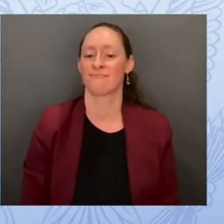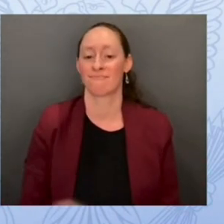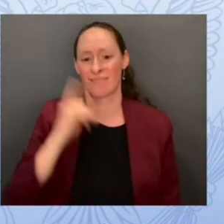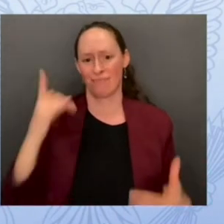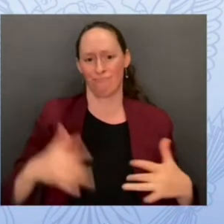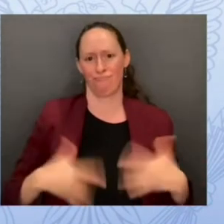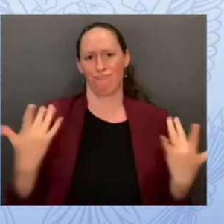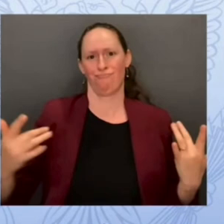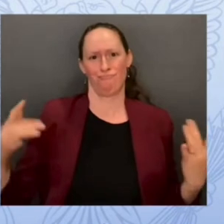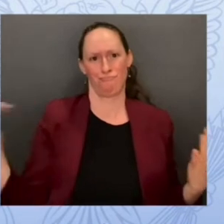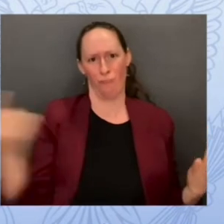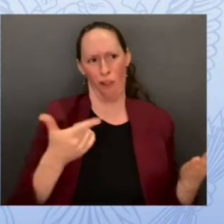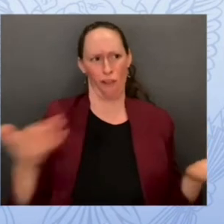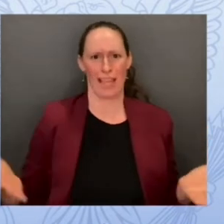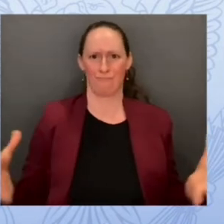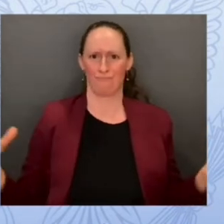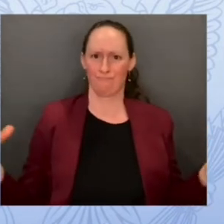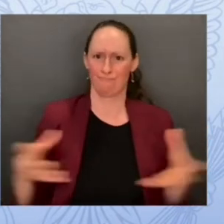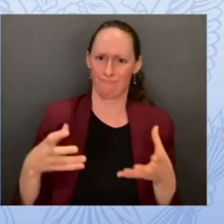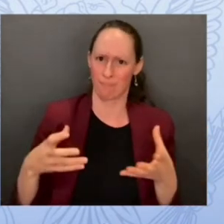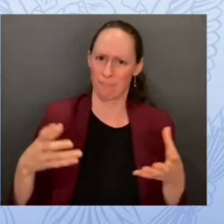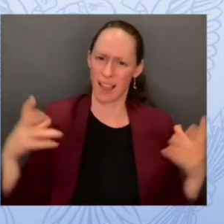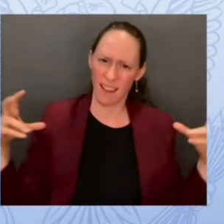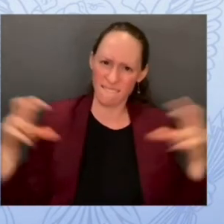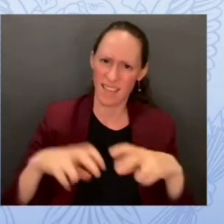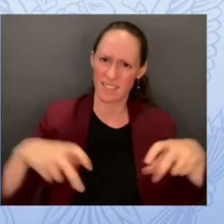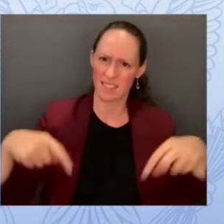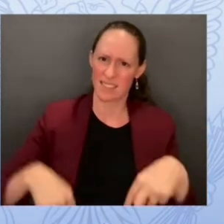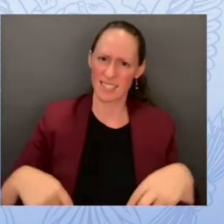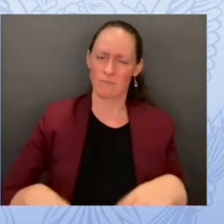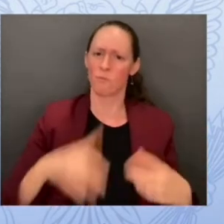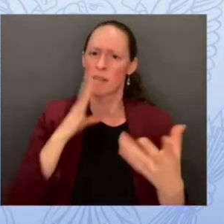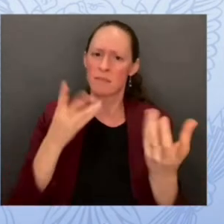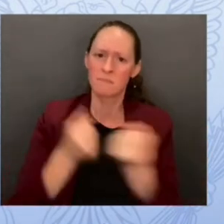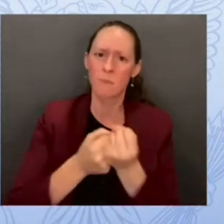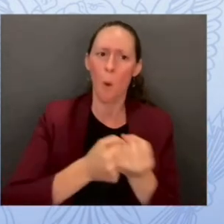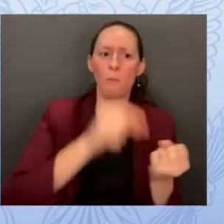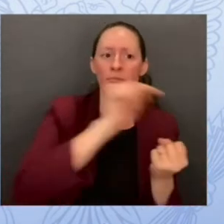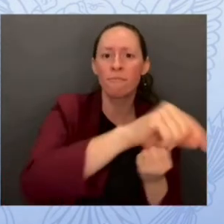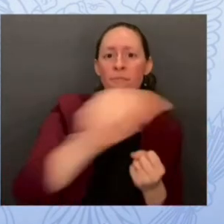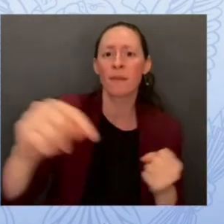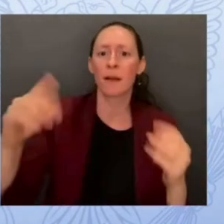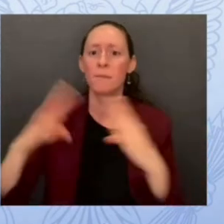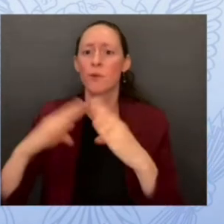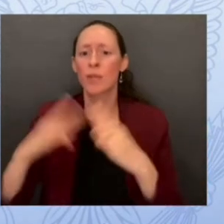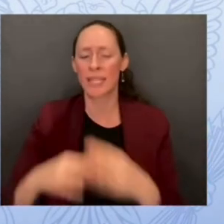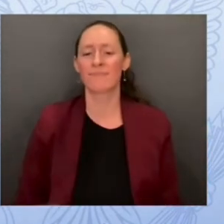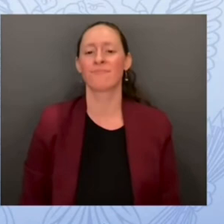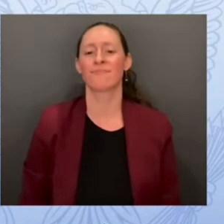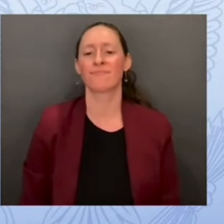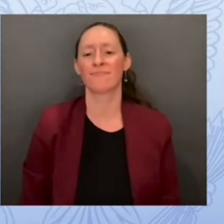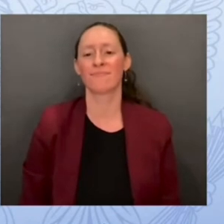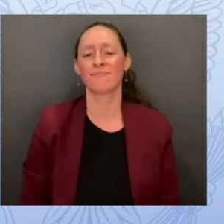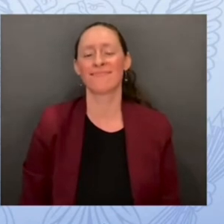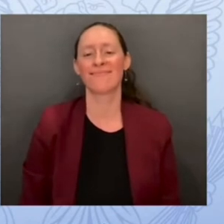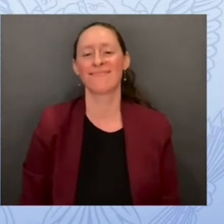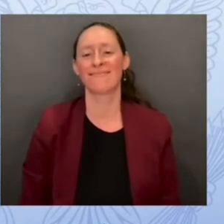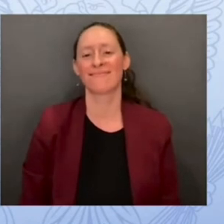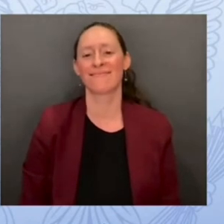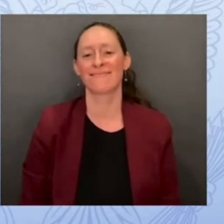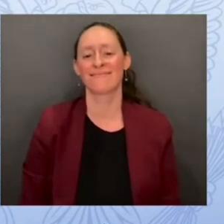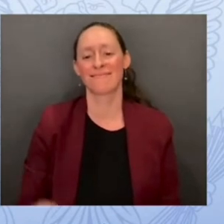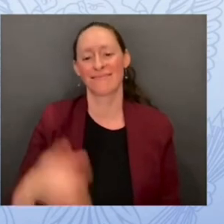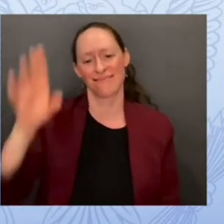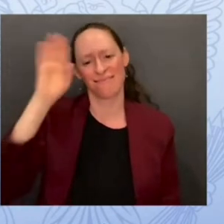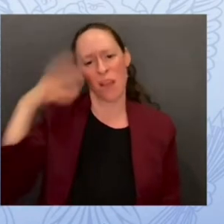line supporting your communities and I want to ask you to keep going together each day we're